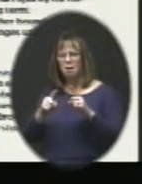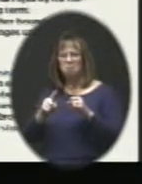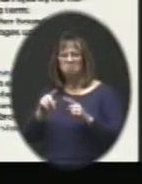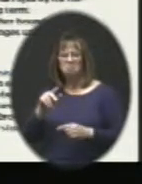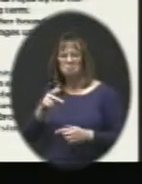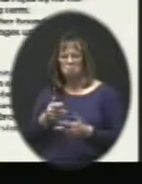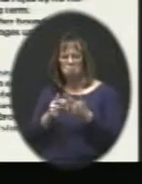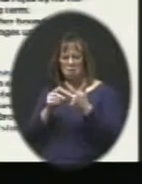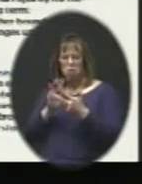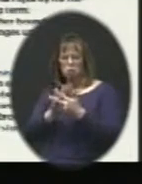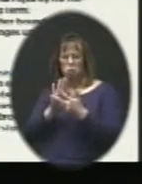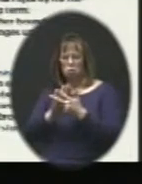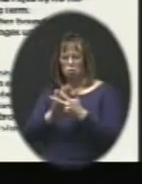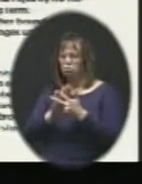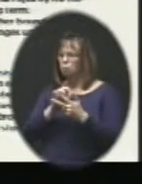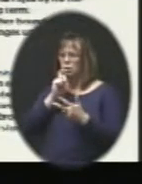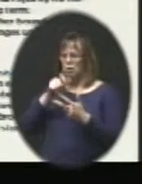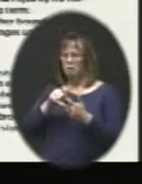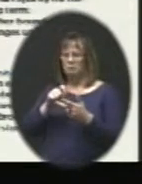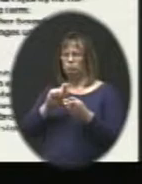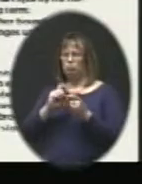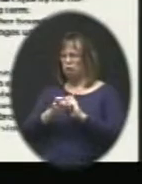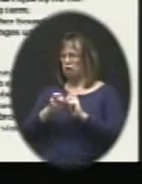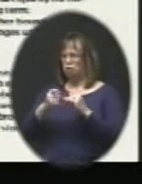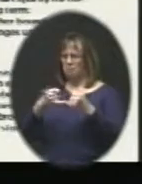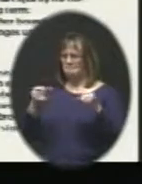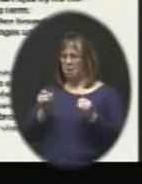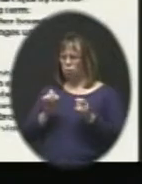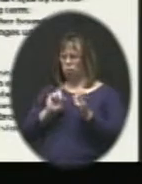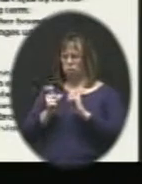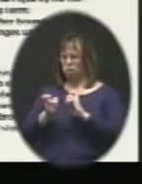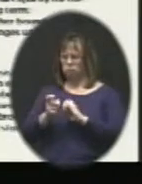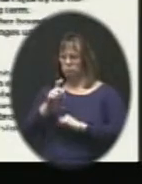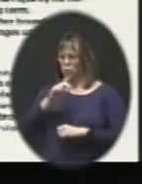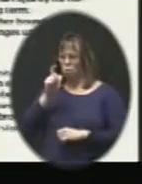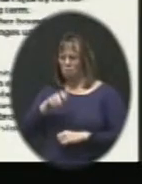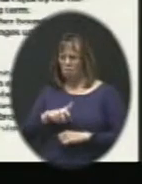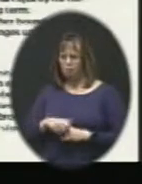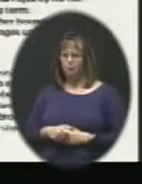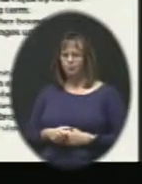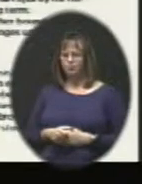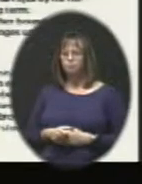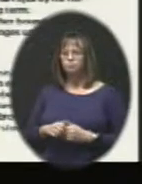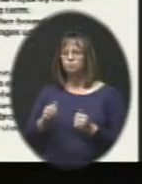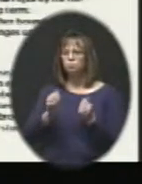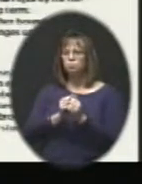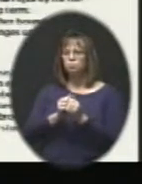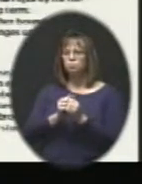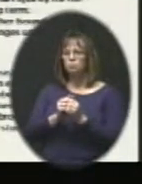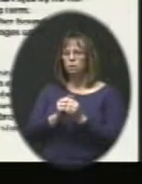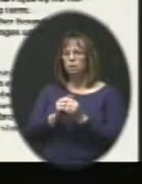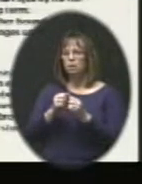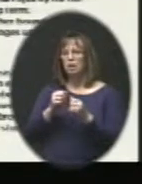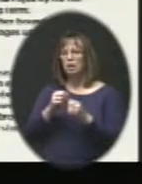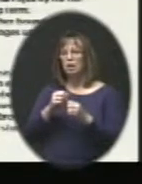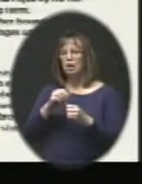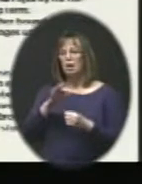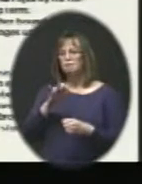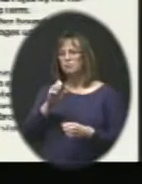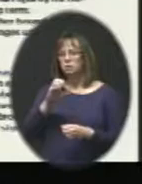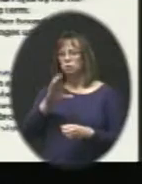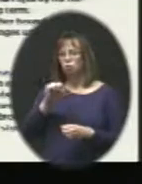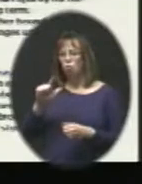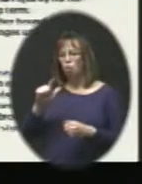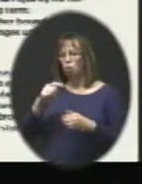schools, we'll need to make no further boundary adjustments. And then in terms of fiscal responsibility, certainly not our